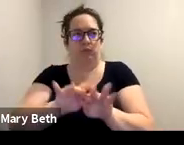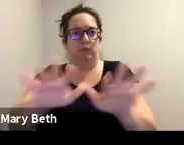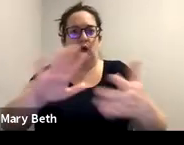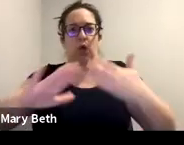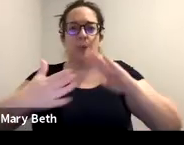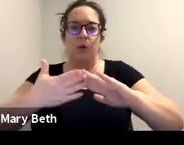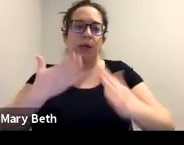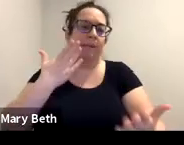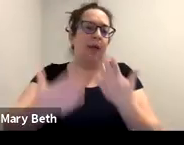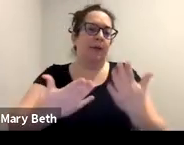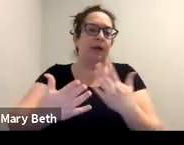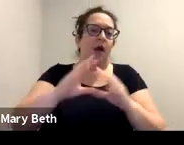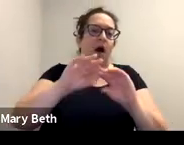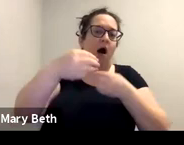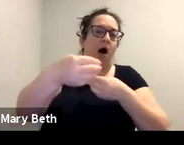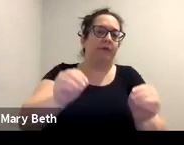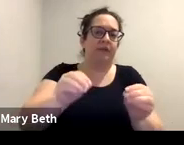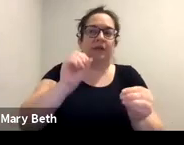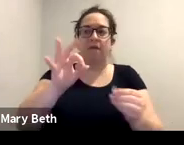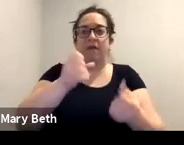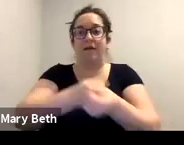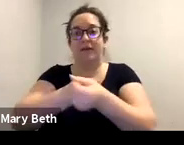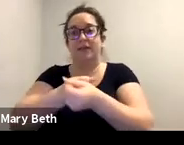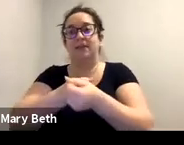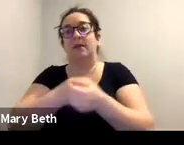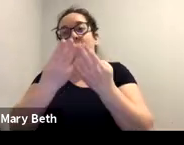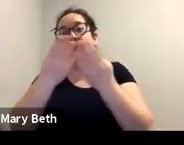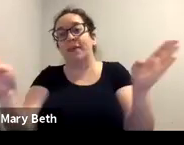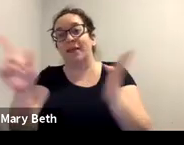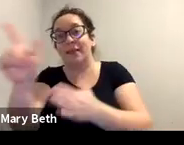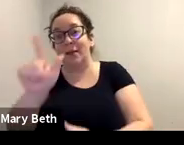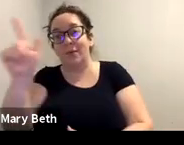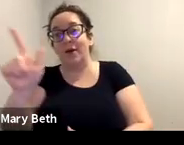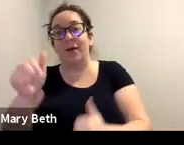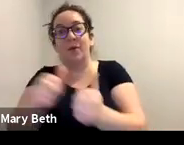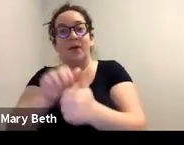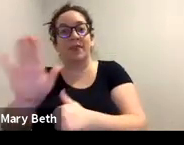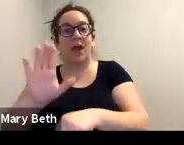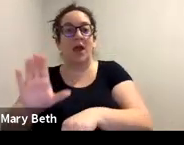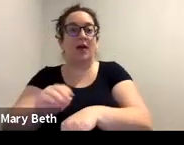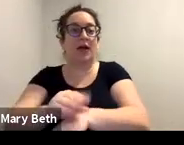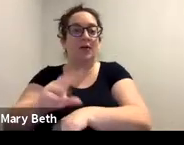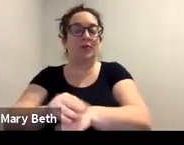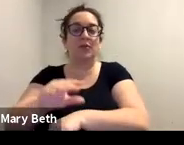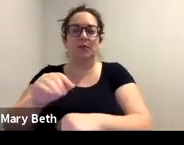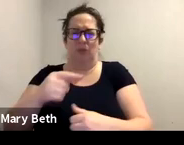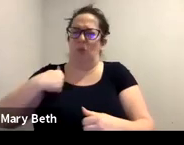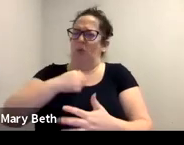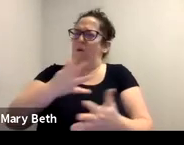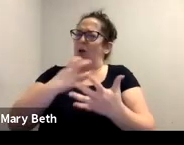advocates, at their homes, at the public library, with their counselors, um, just to be more accessible. And then really,